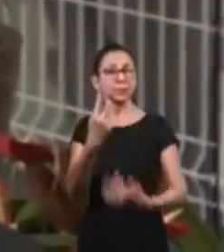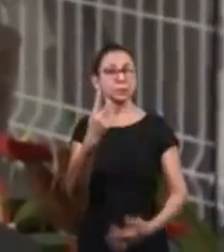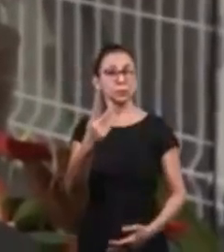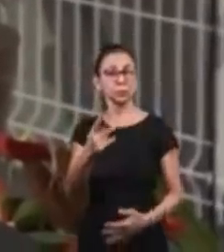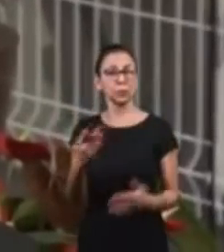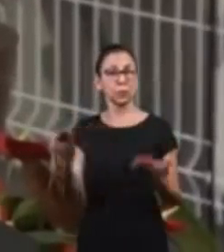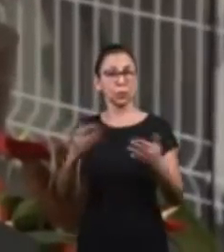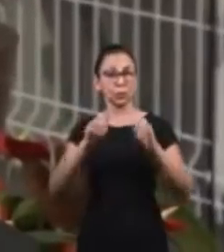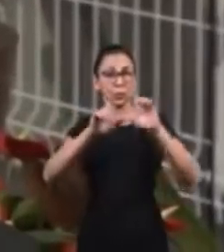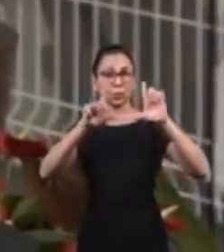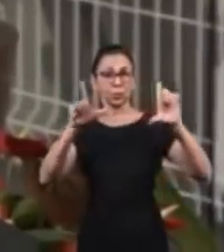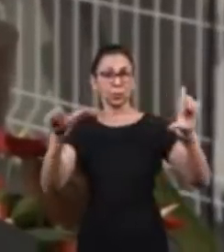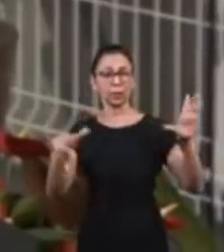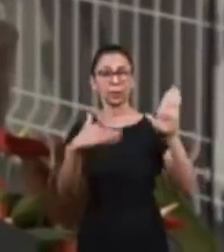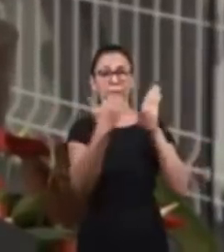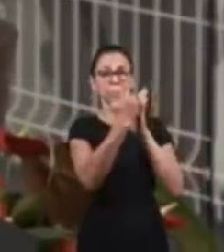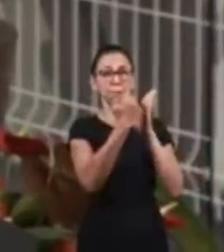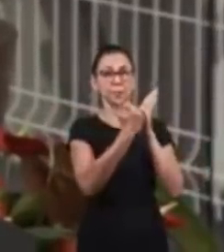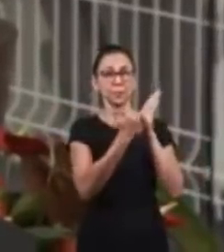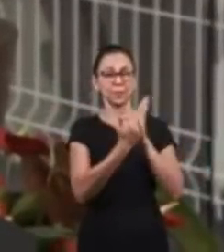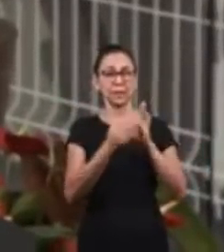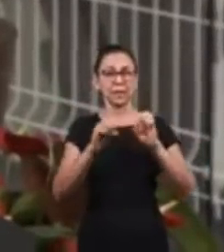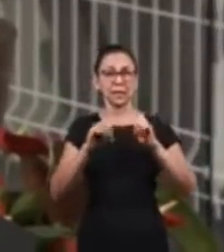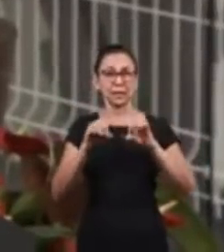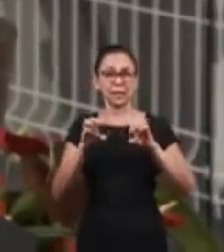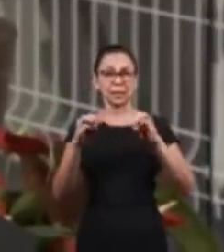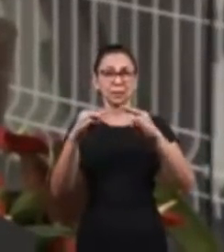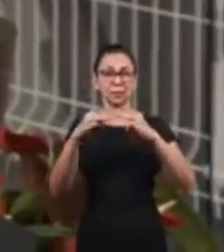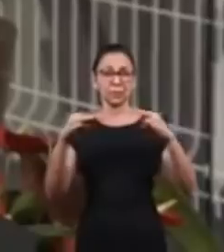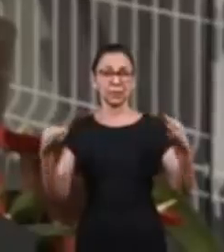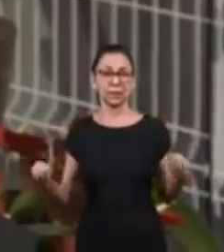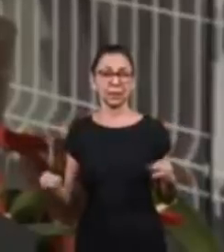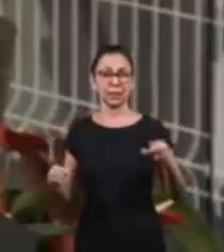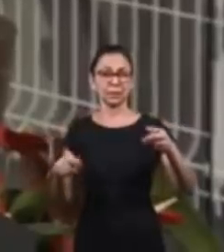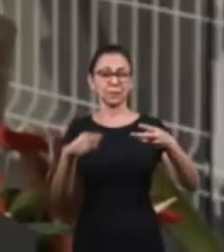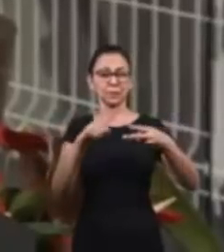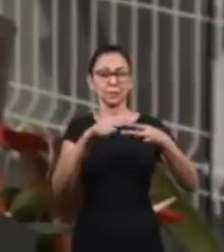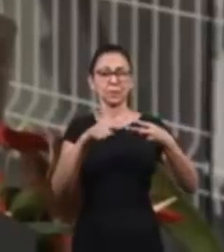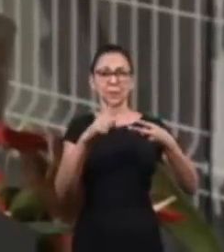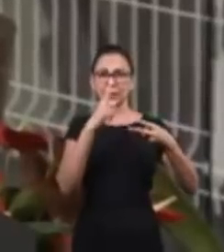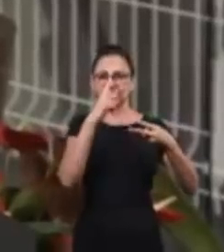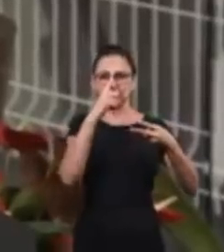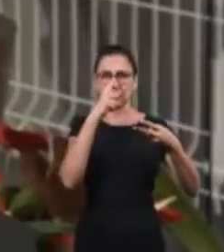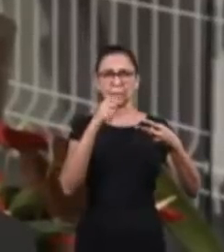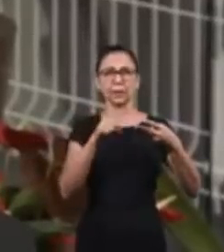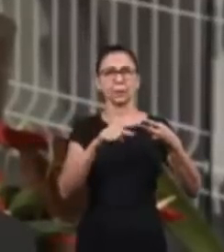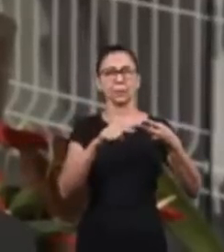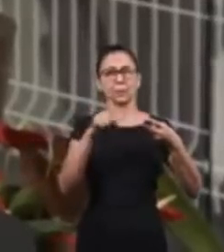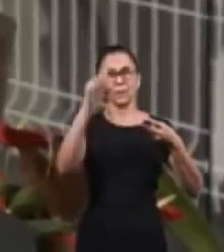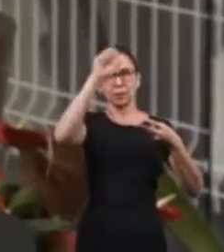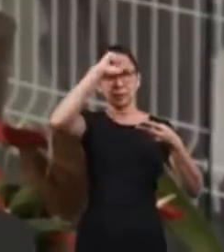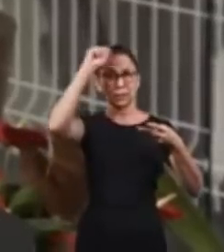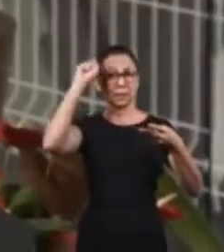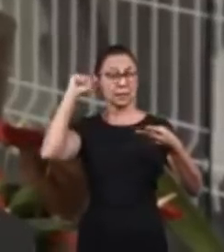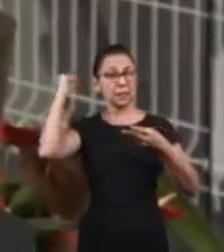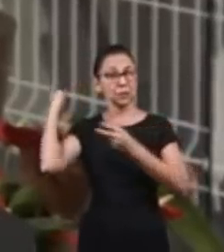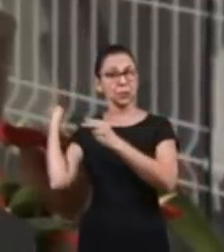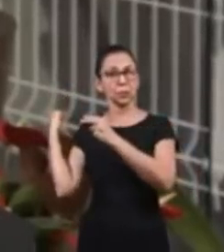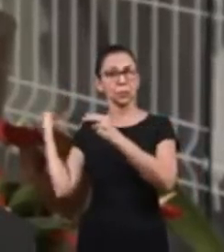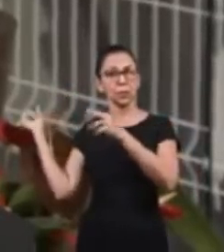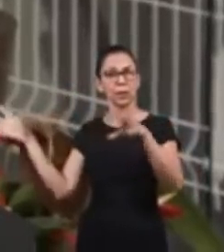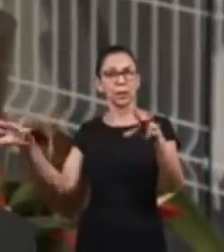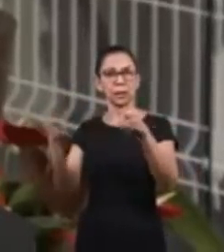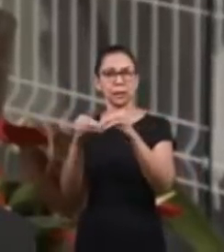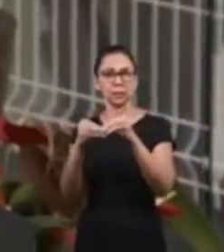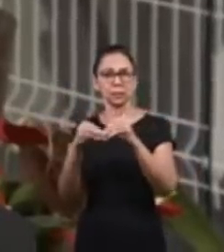In today's edition, in the sketch of Lessons of Manaim, Pastors Daniel Moreira and Sergio Souza will conclude the